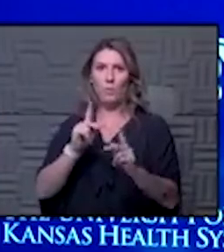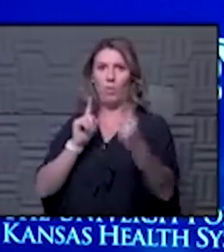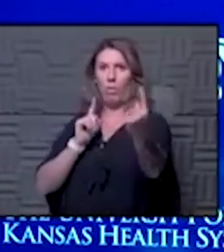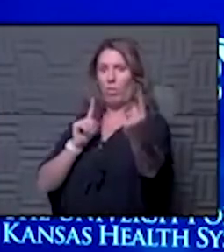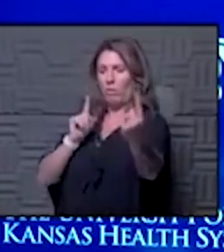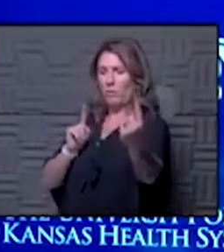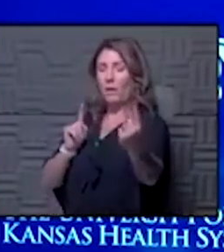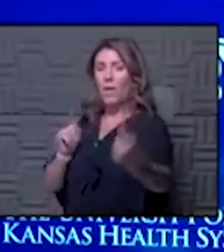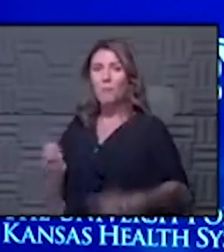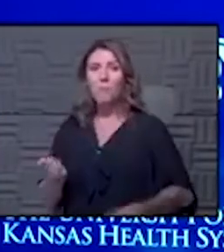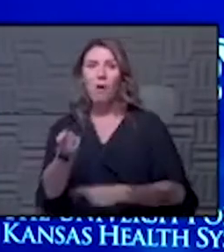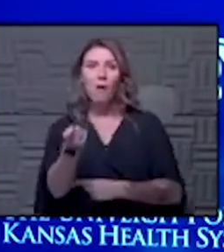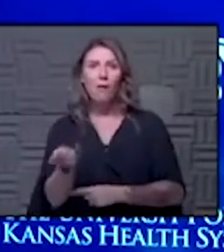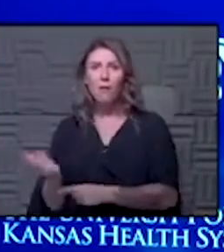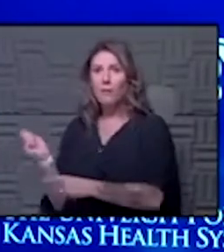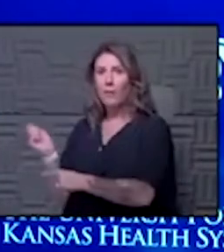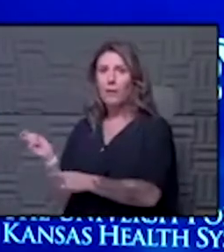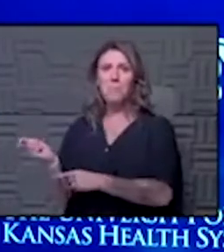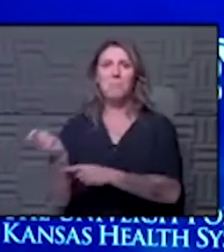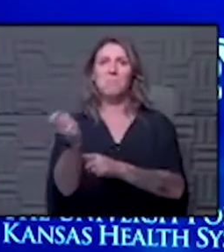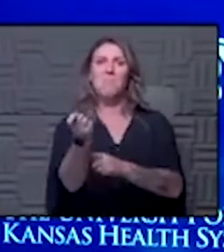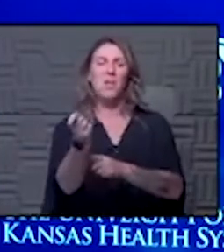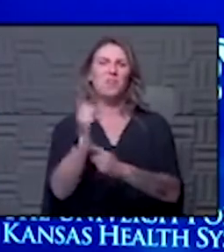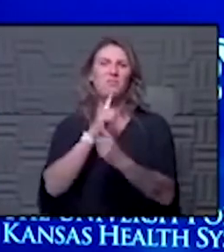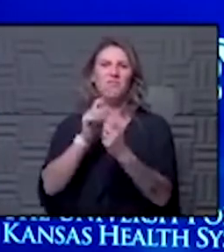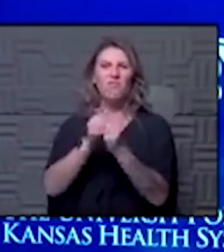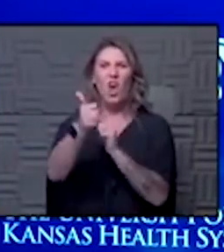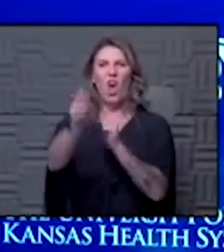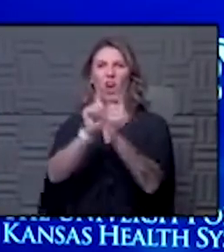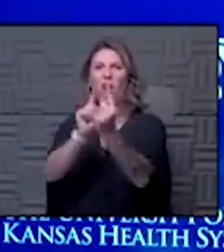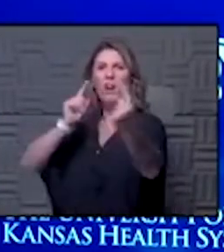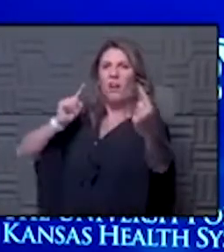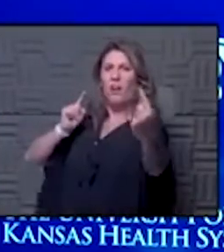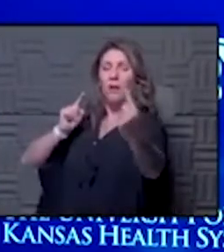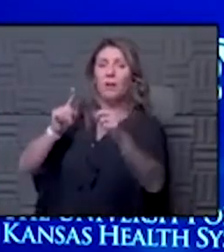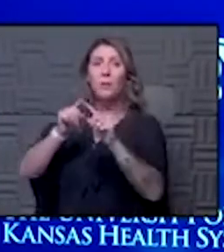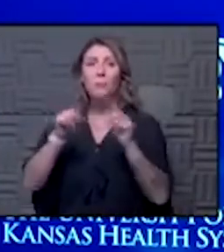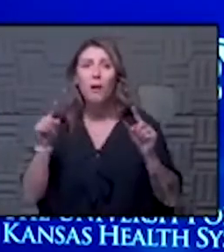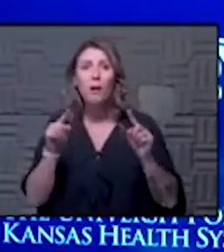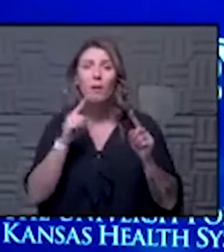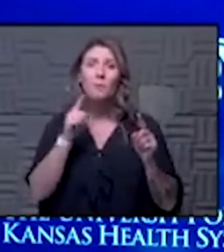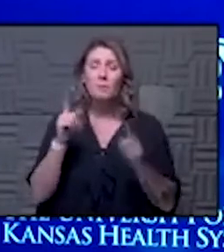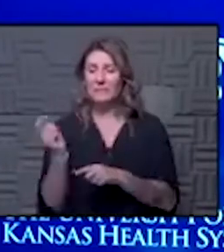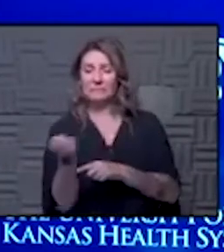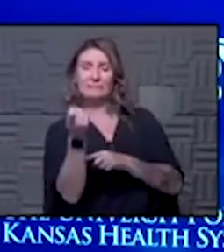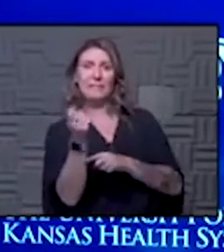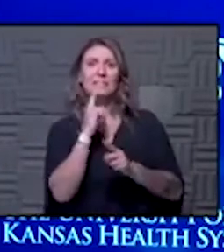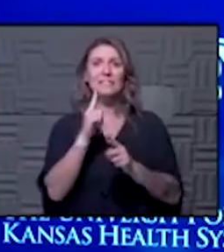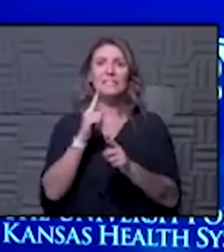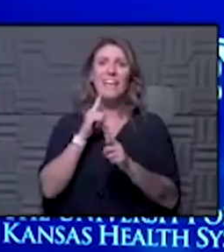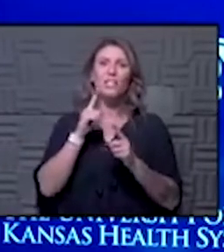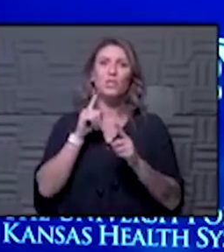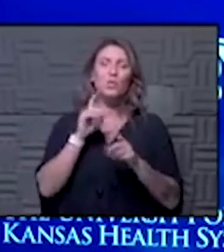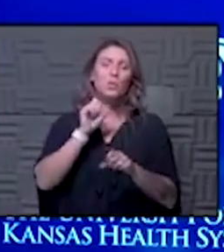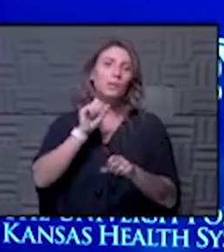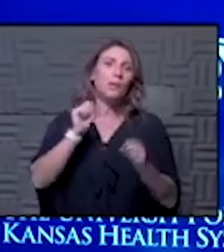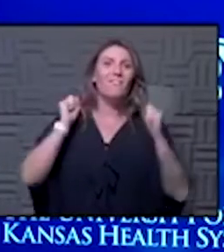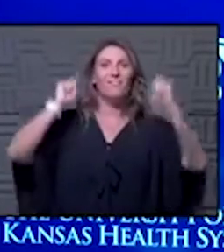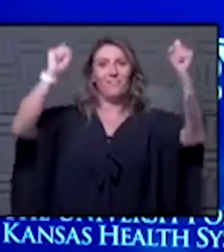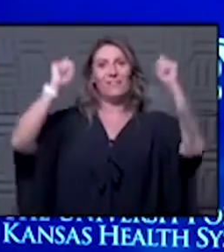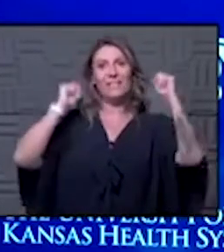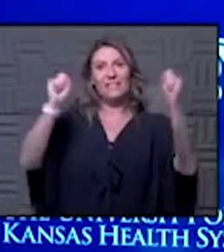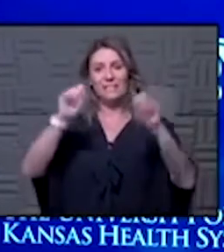yeah because bubbles are large and it's going to disperse stuff your way apart if you're in a tennis bubble and let's say you're doing a fitness class and